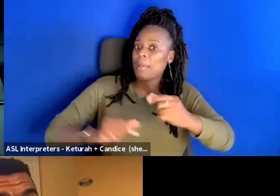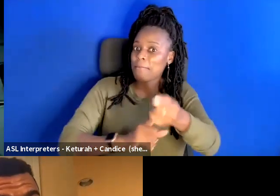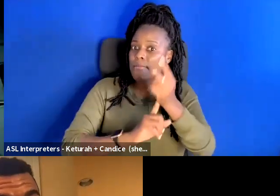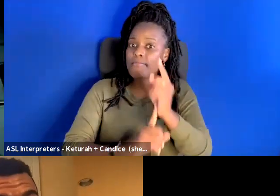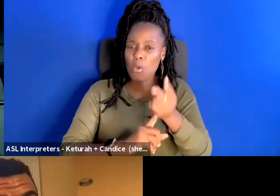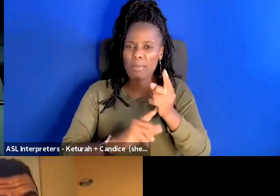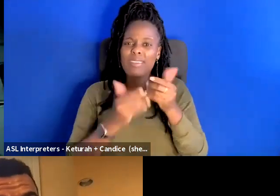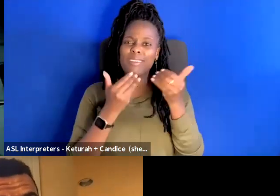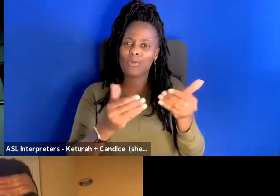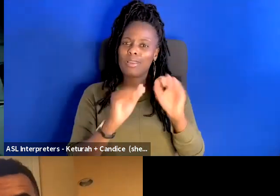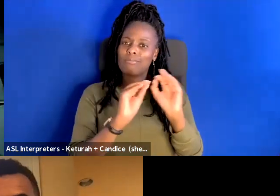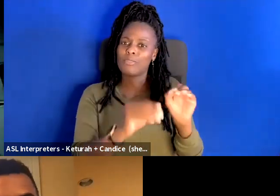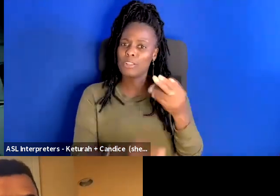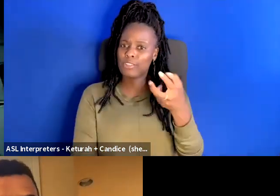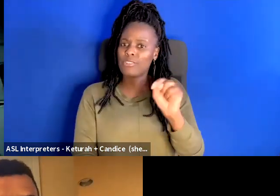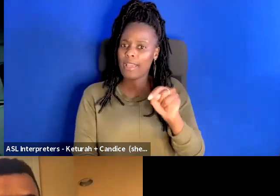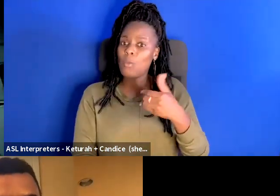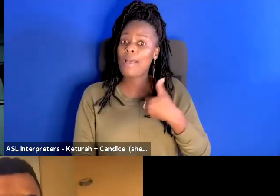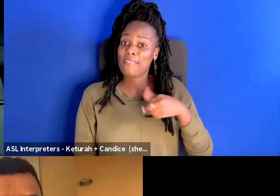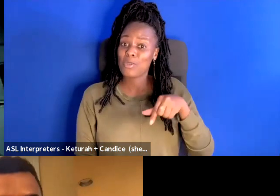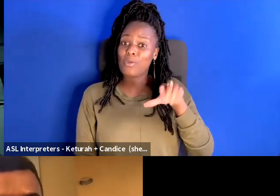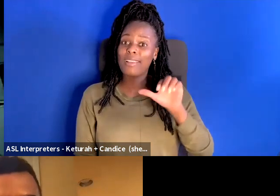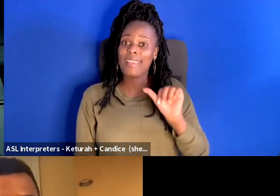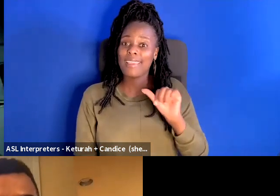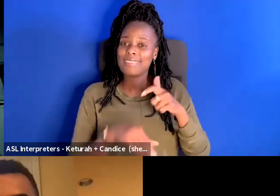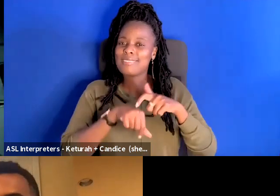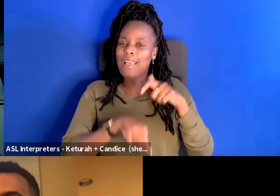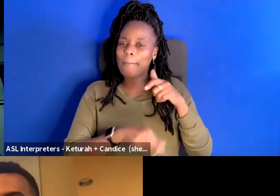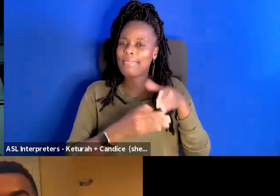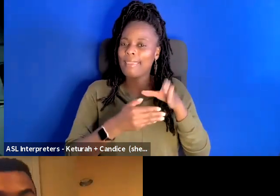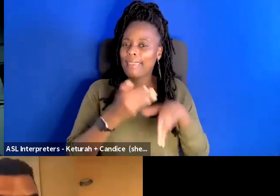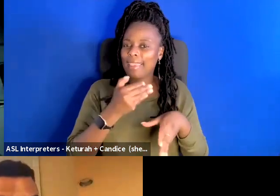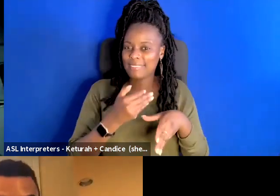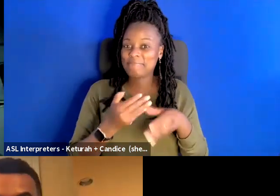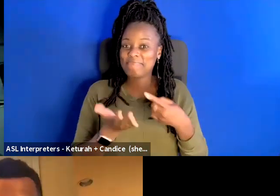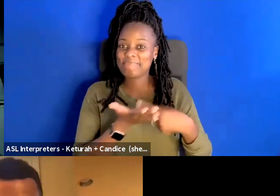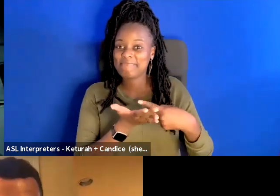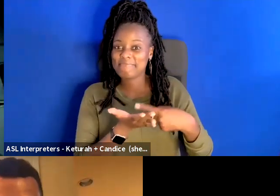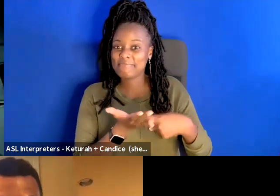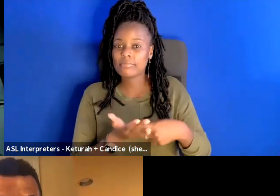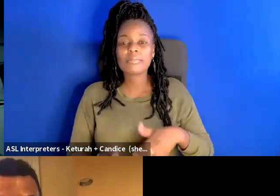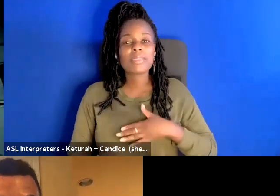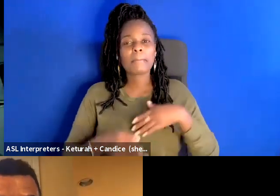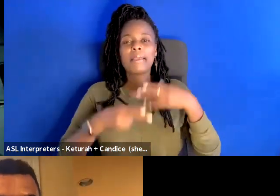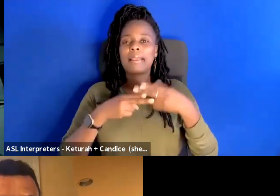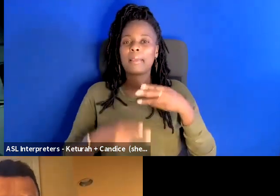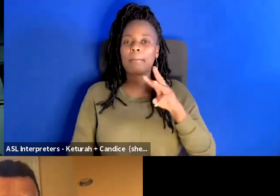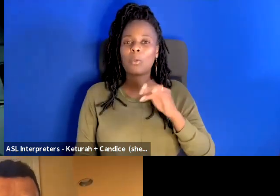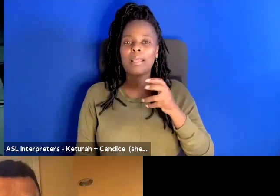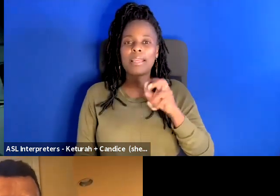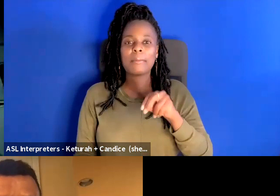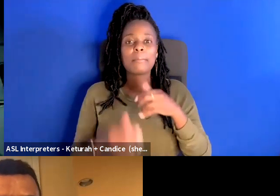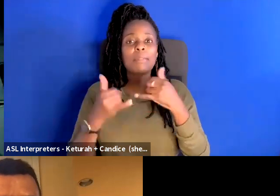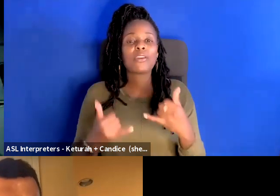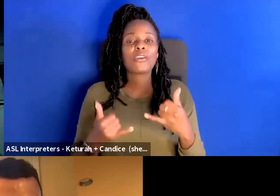question and answer moment later. So save them and you'll get to talk to us as well. So I am William. I am the current co-artistic